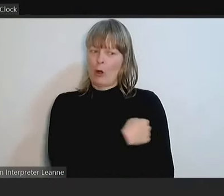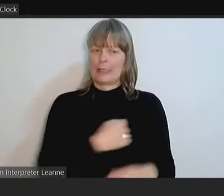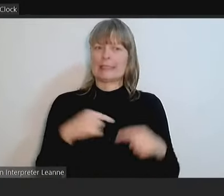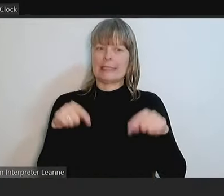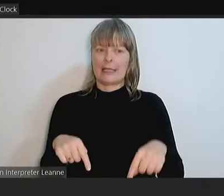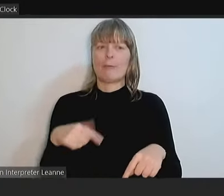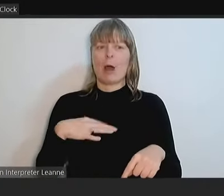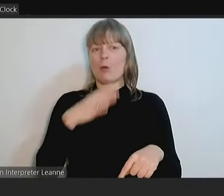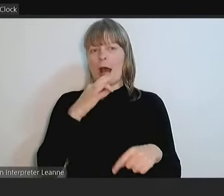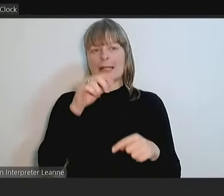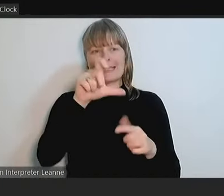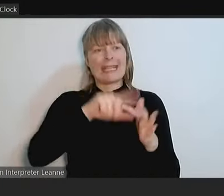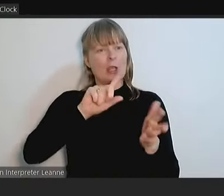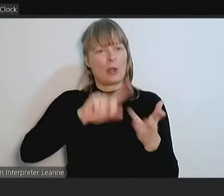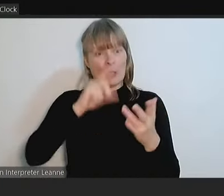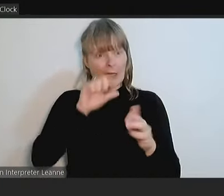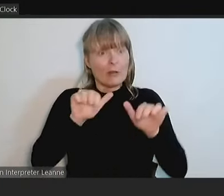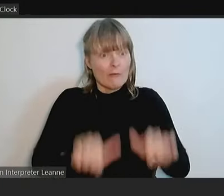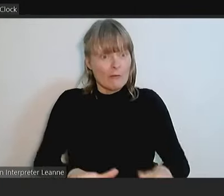what I've just said.